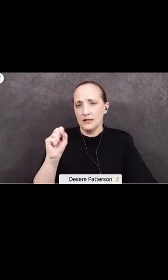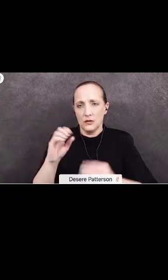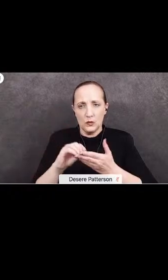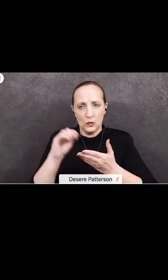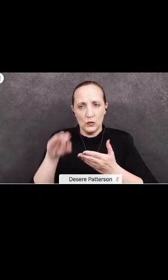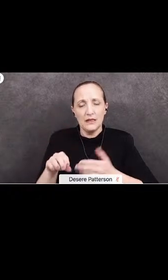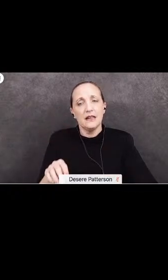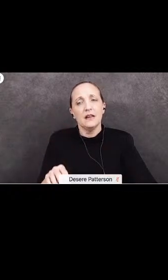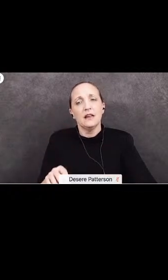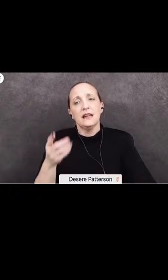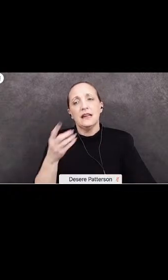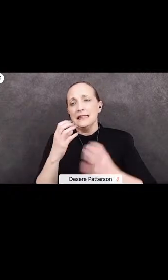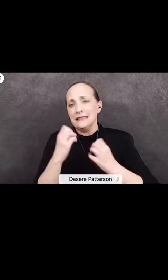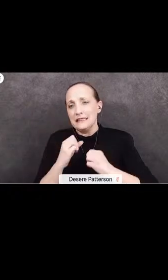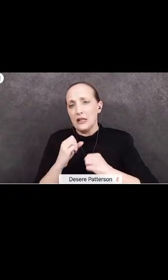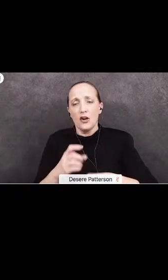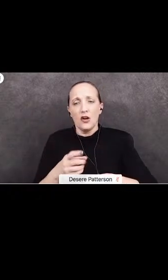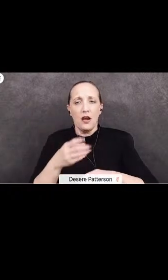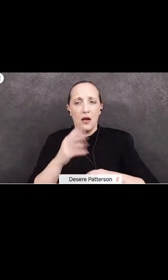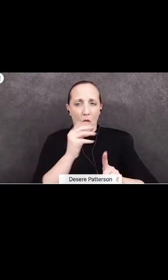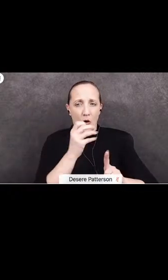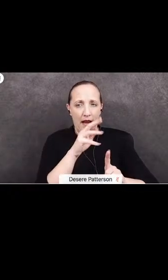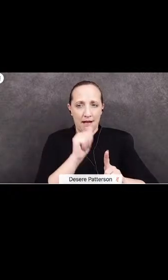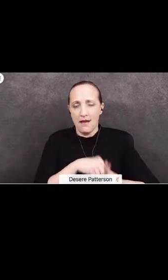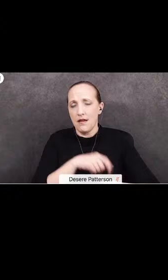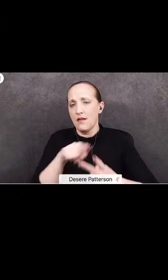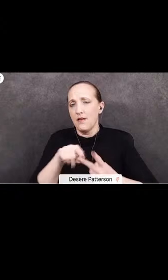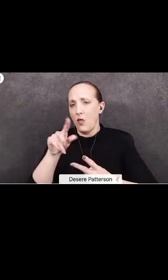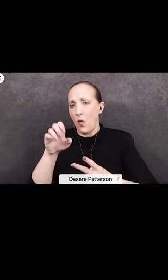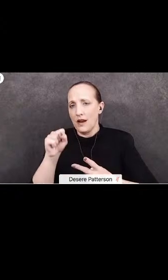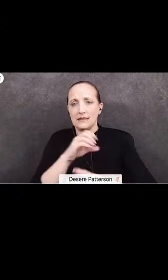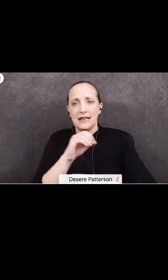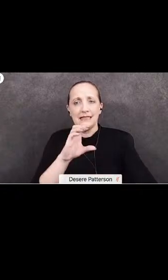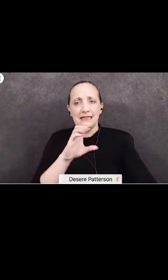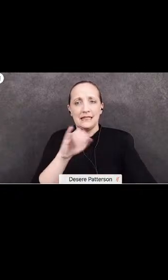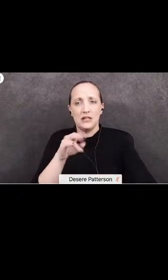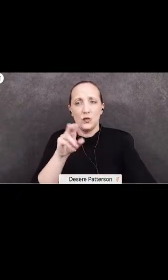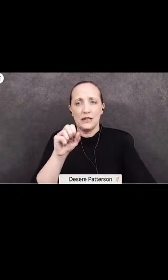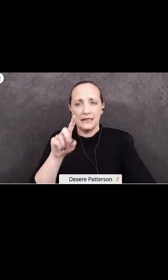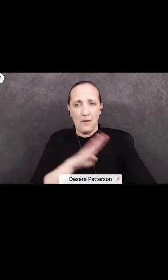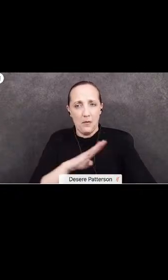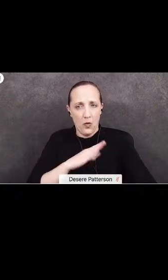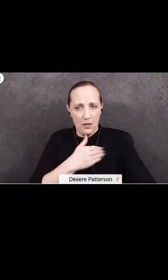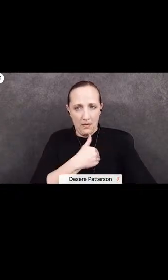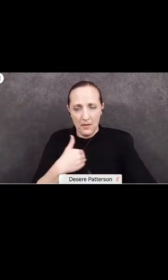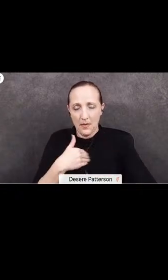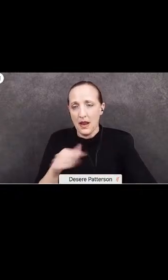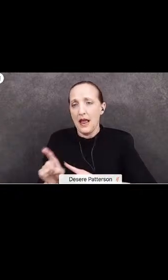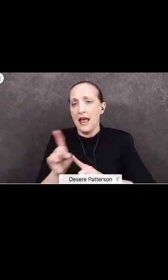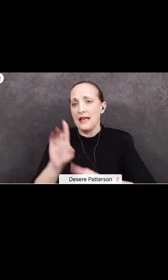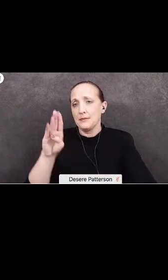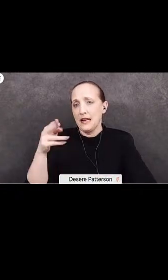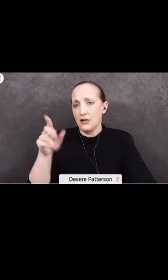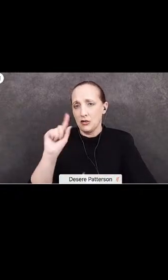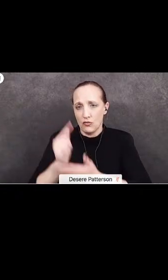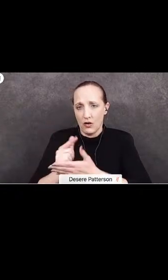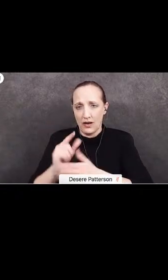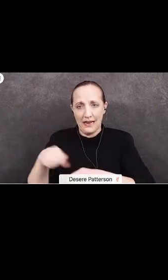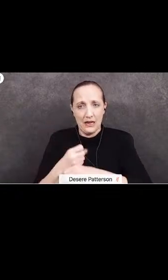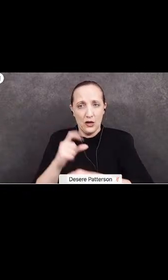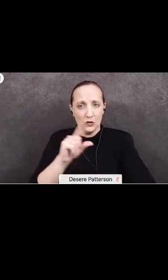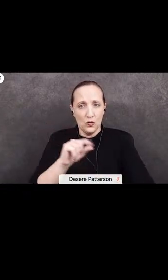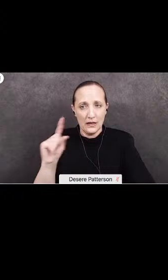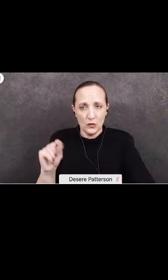Dear Honorable Dr. Miranda, President Flores, and CJUSD board members. As a Bloomington High School graduate class of 2020,